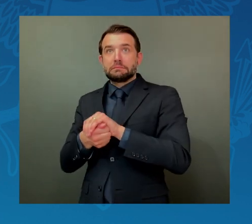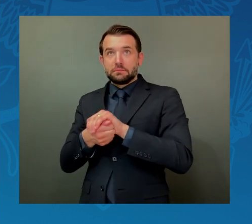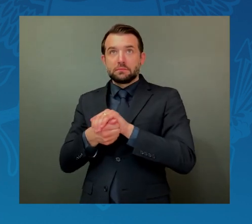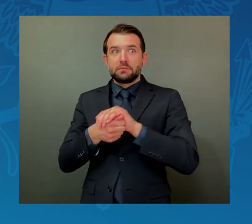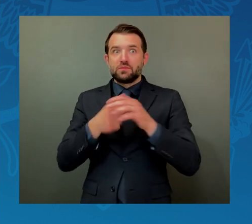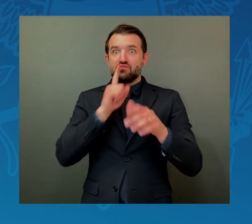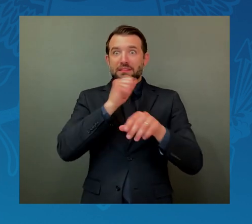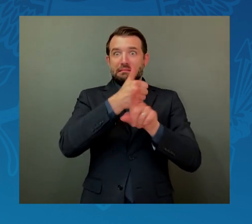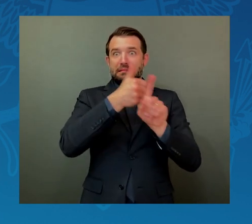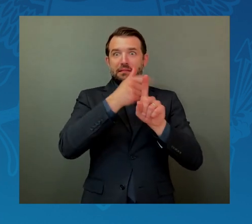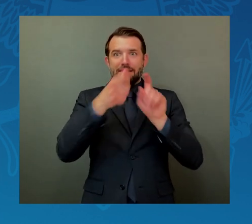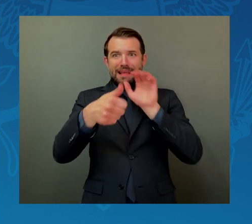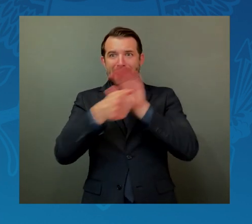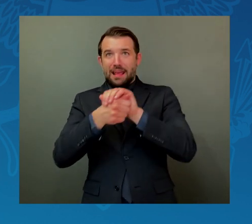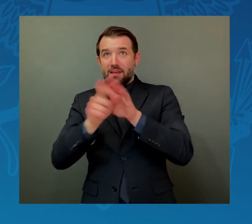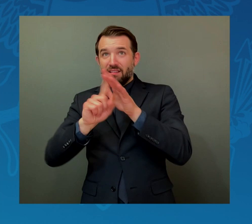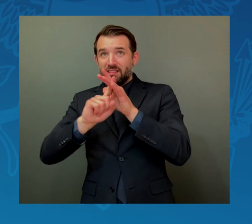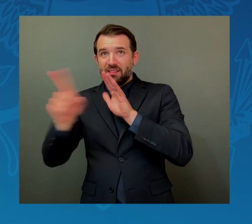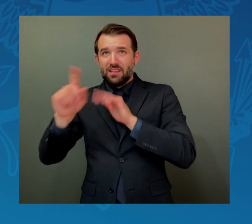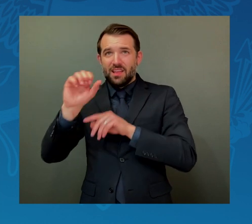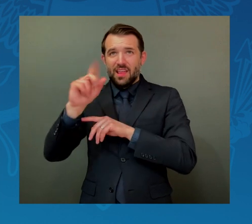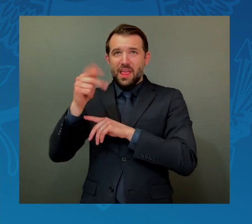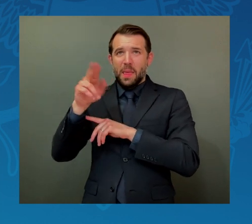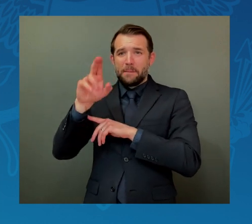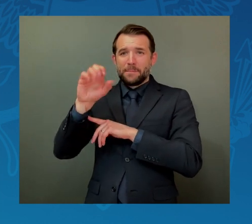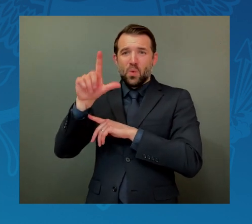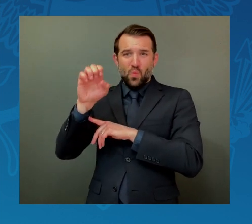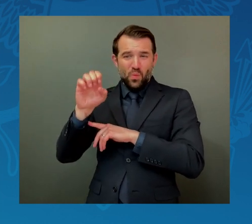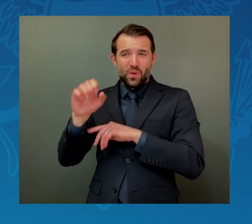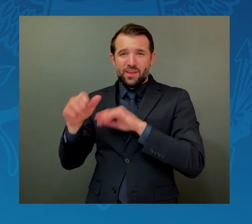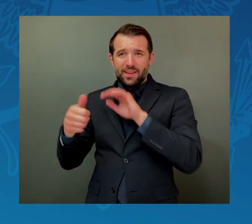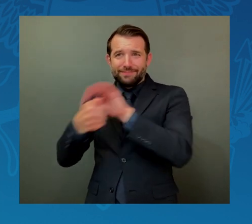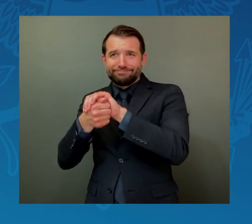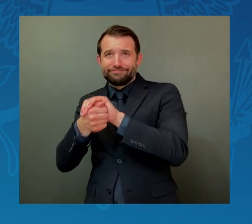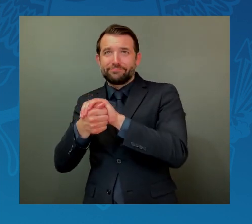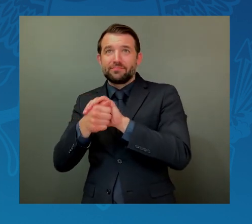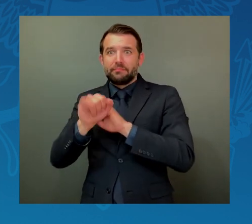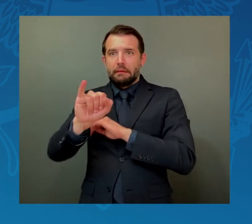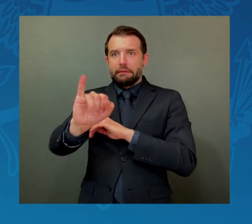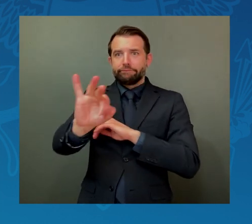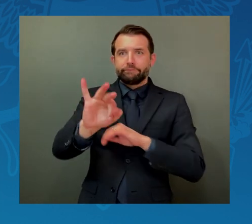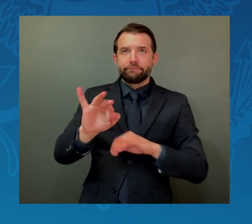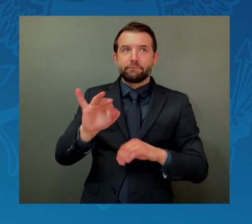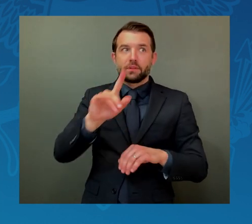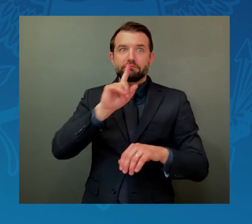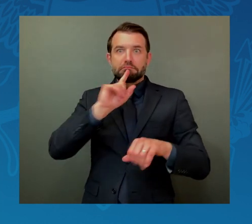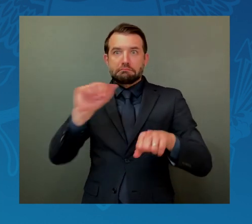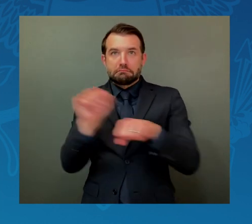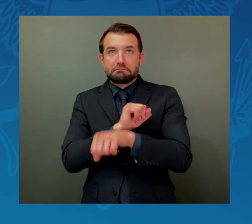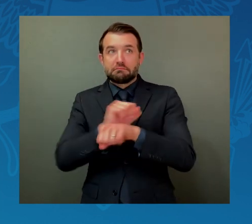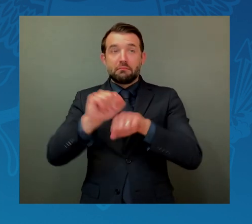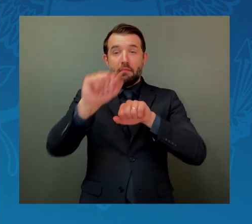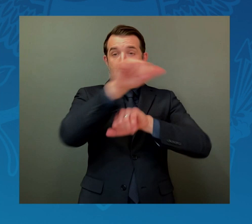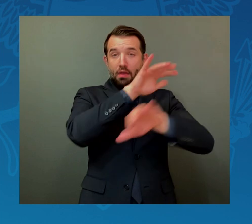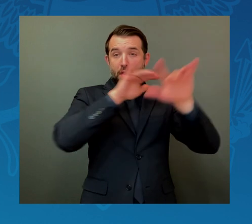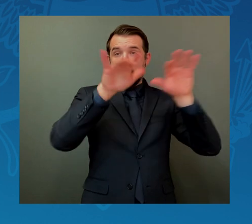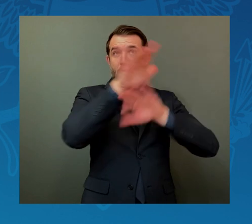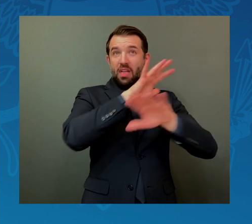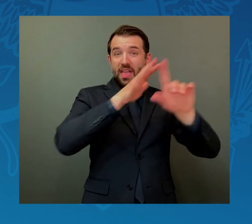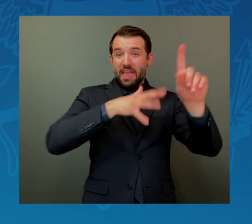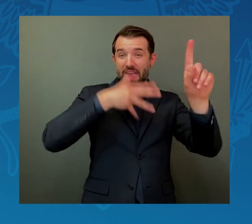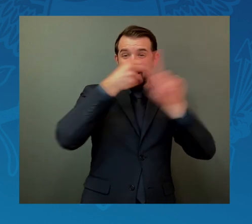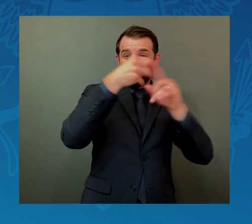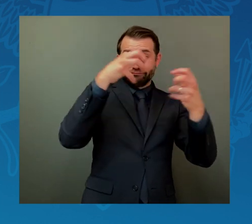capsule in case the space station was hit by debris. Russia's